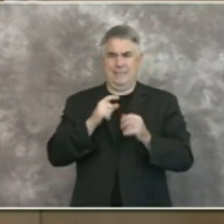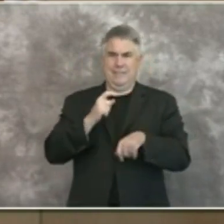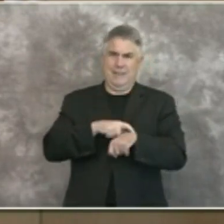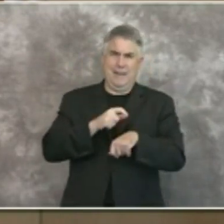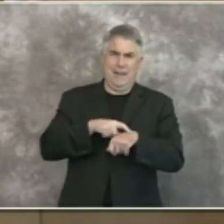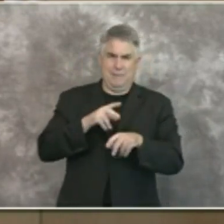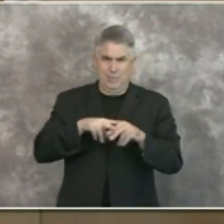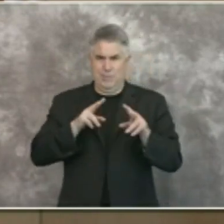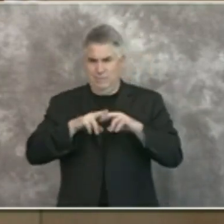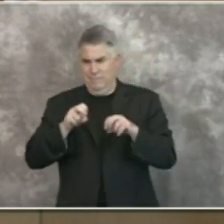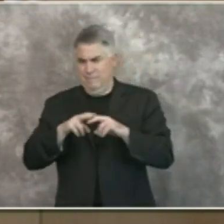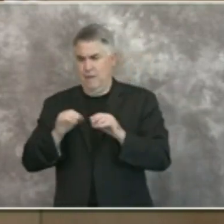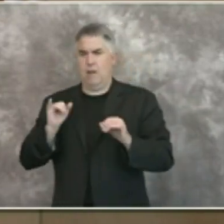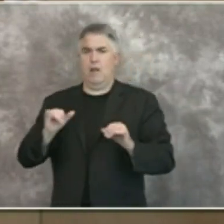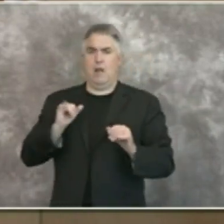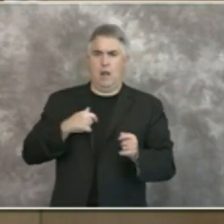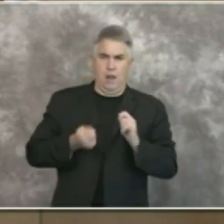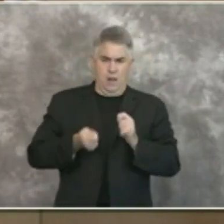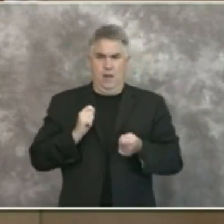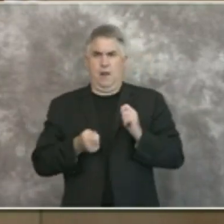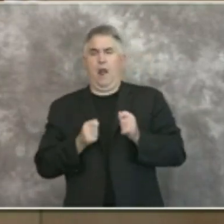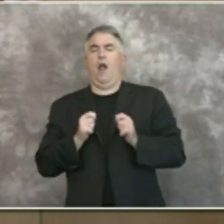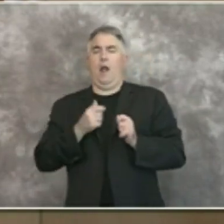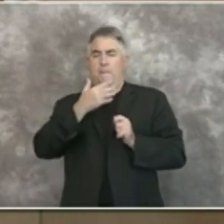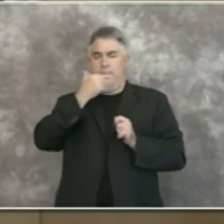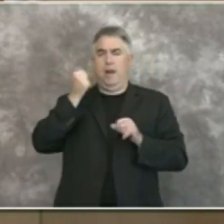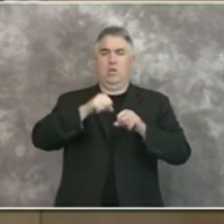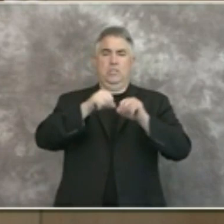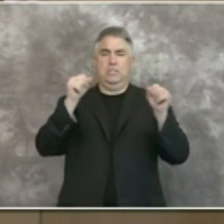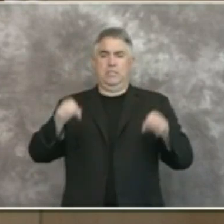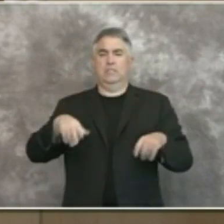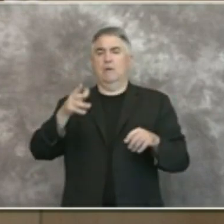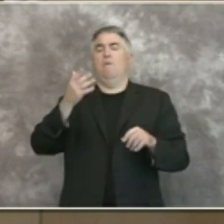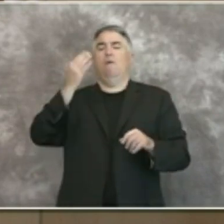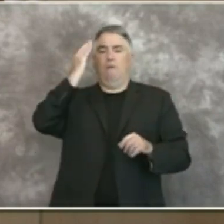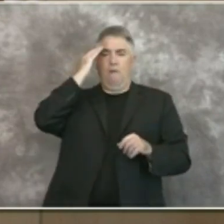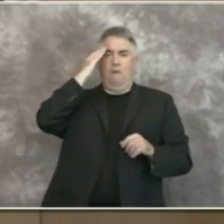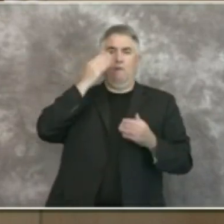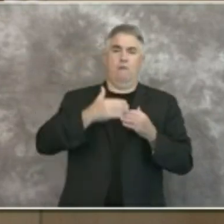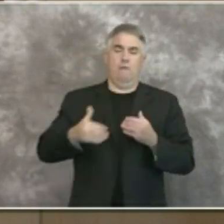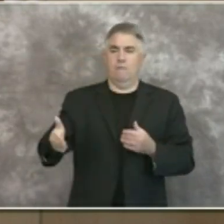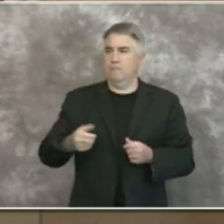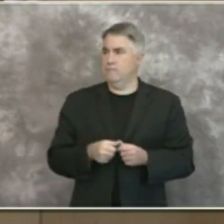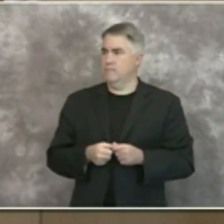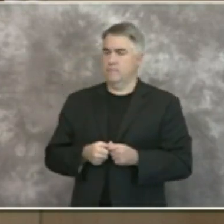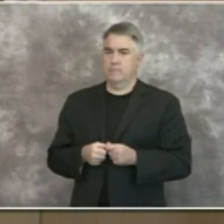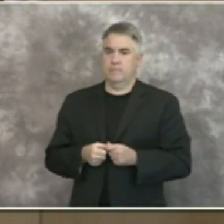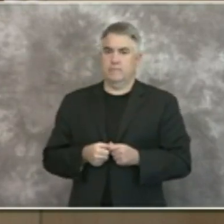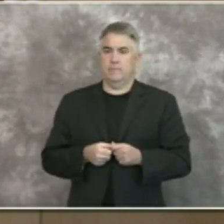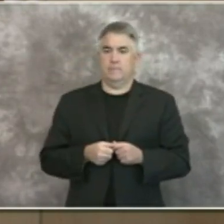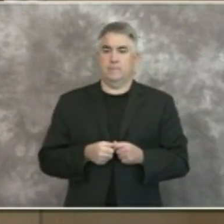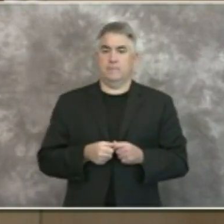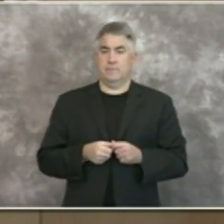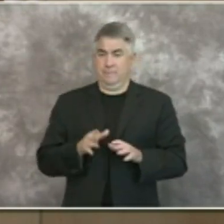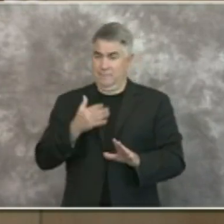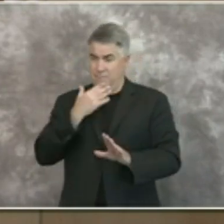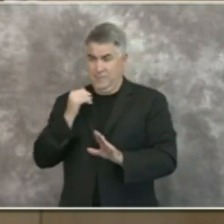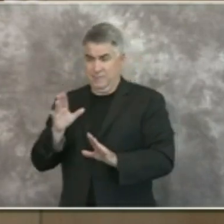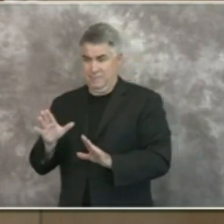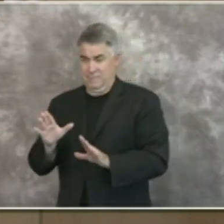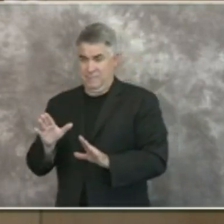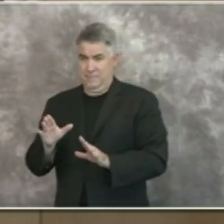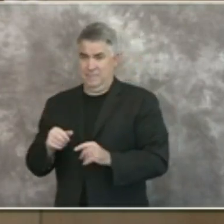our modifying our our targets as well does that help understand help you understand more i